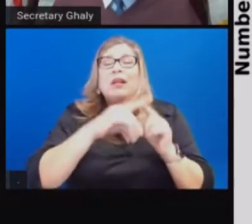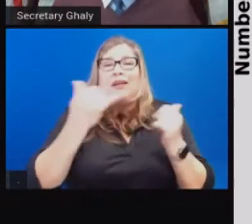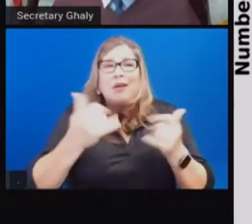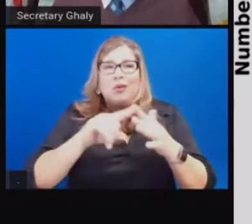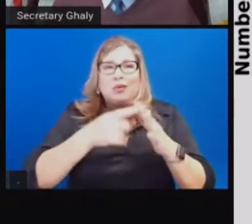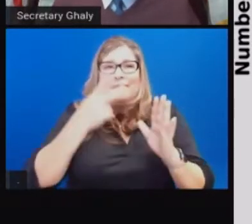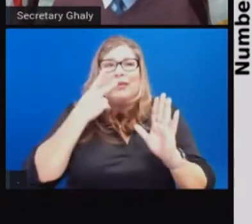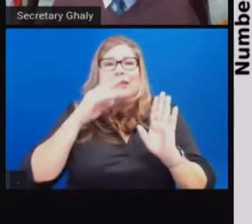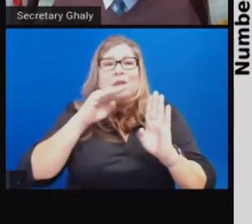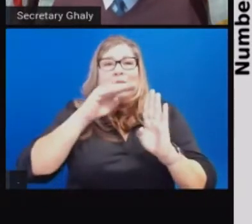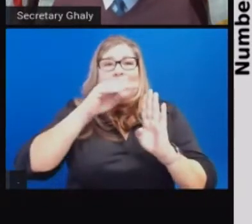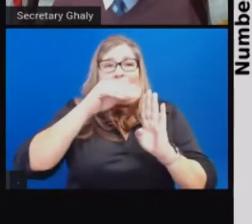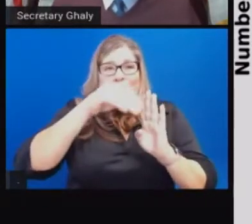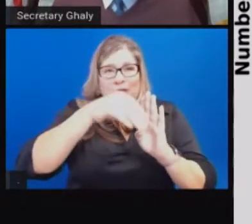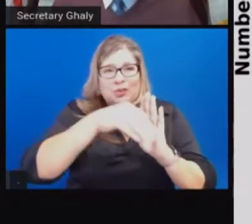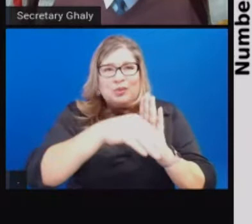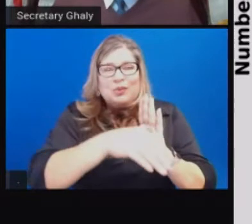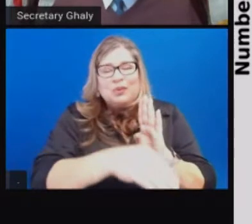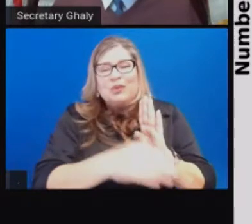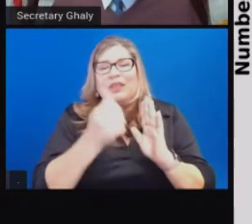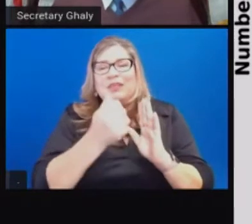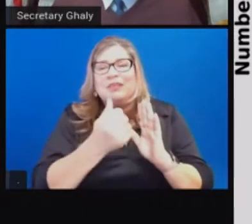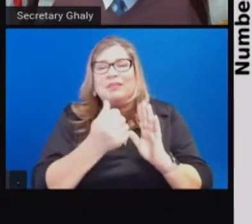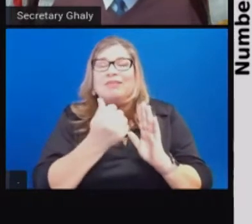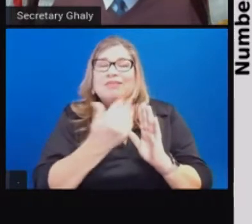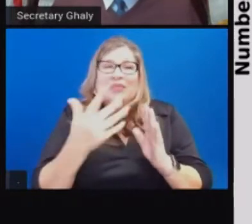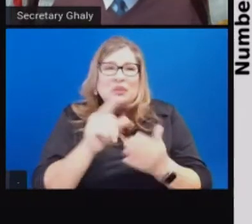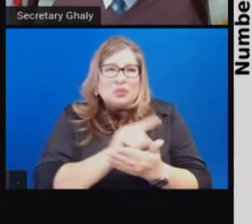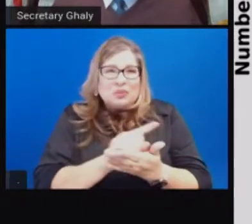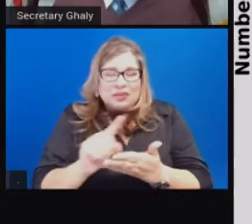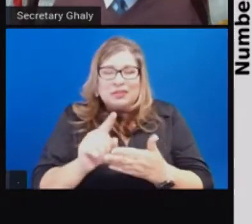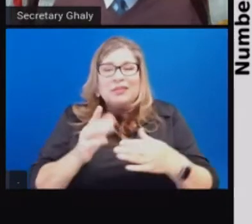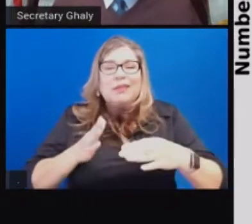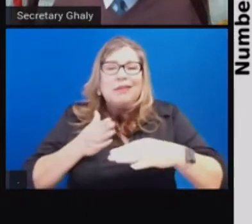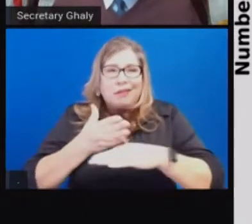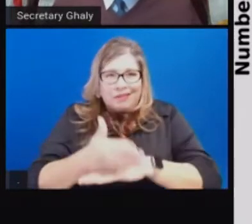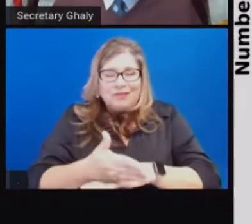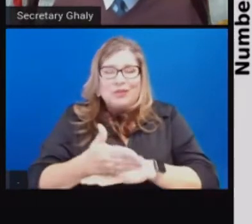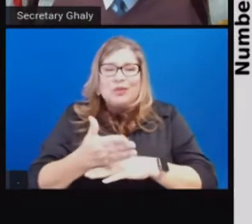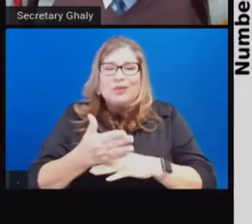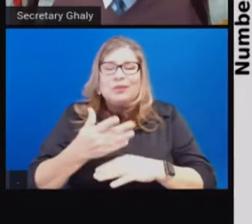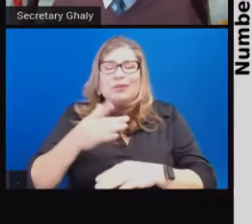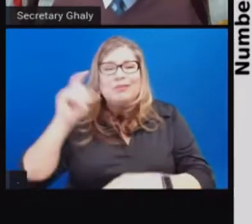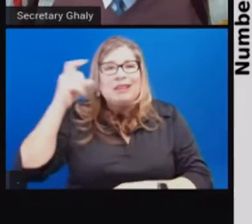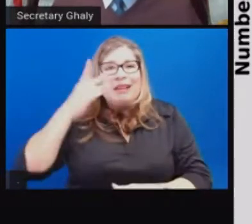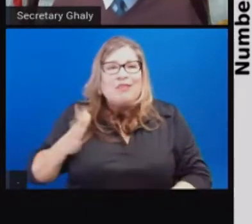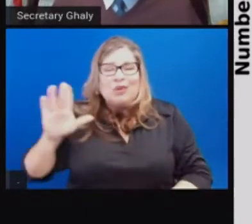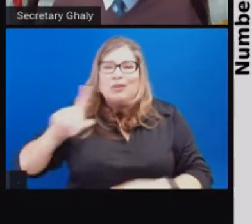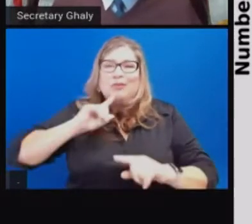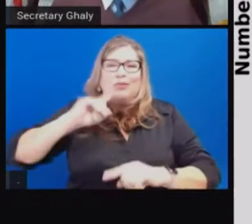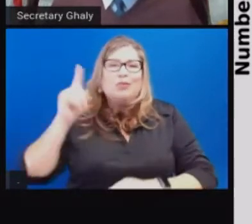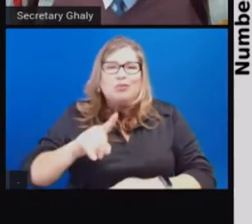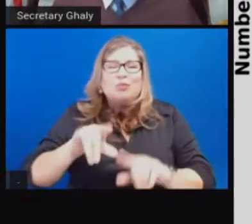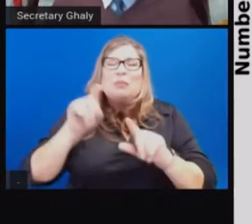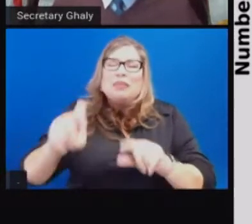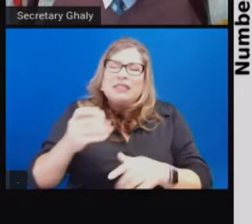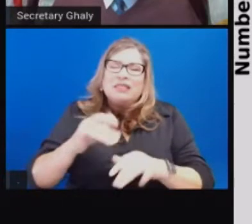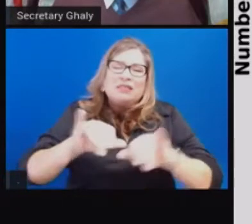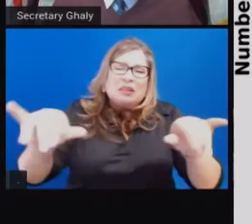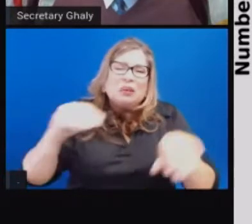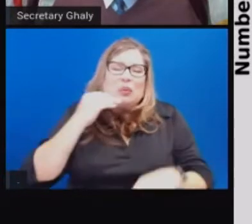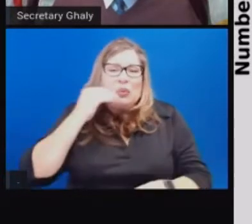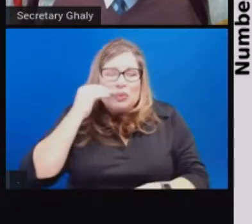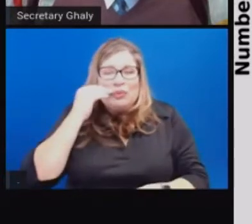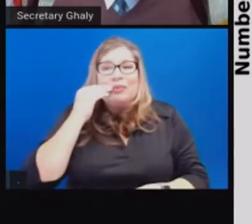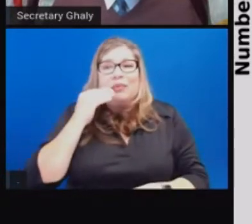a few weeks after, or many weeks now after the regional stay-at-home order was put in place. This is